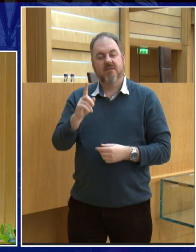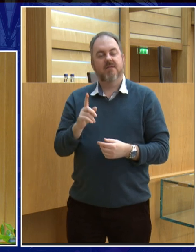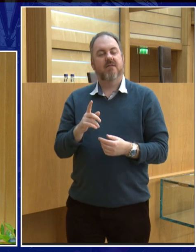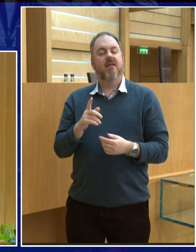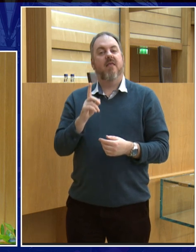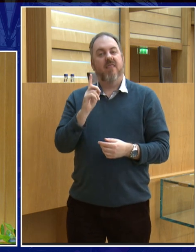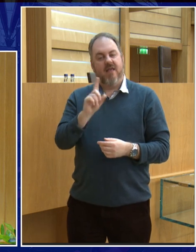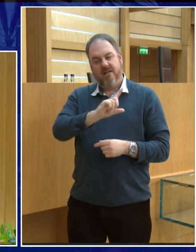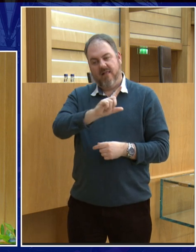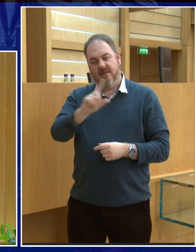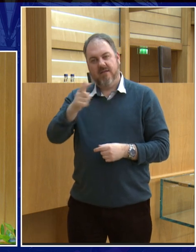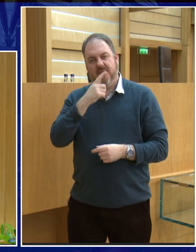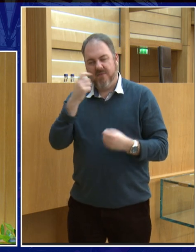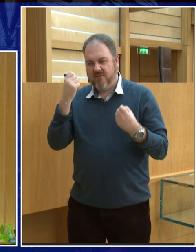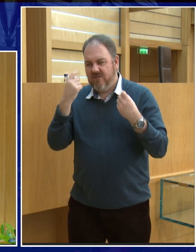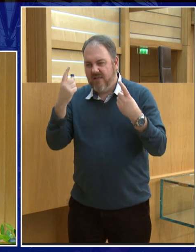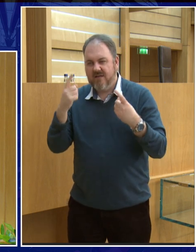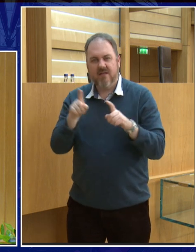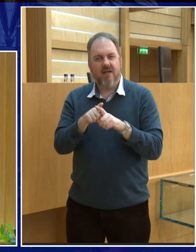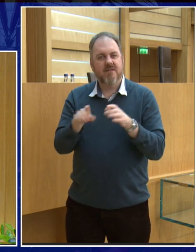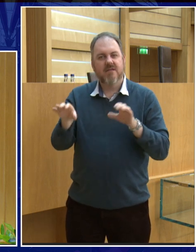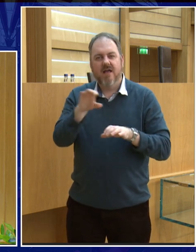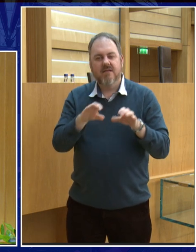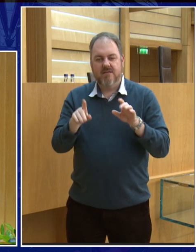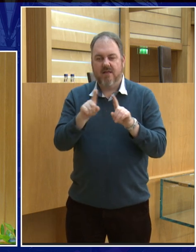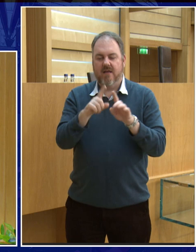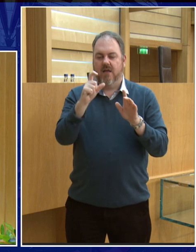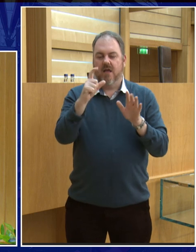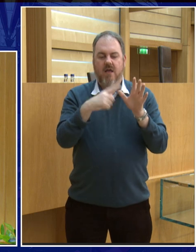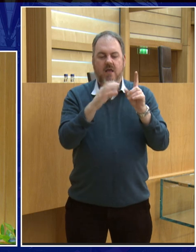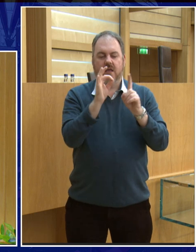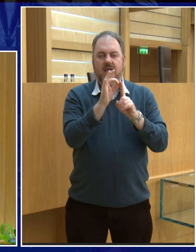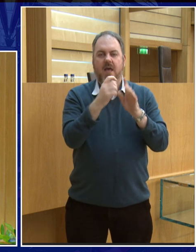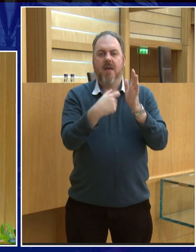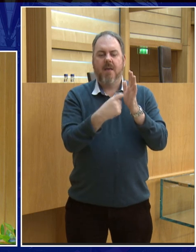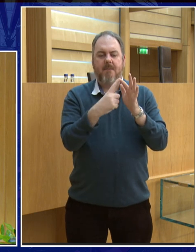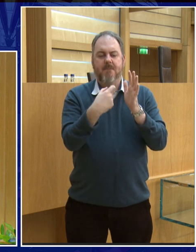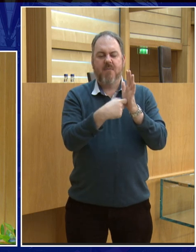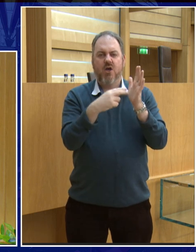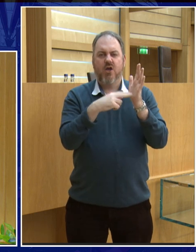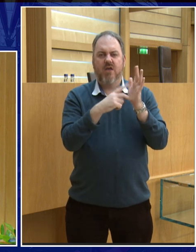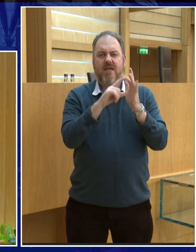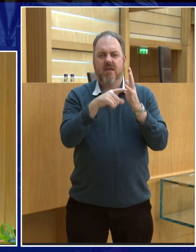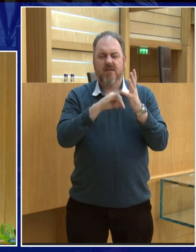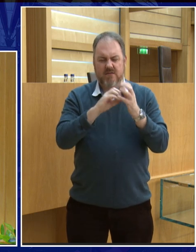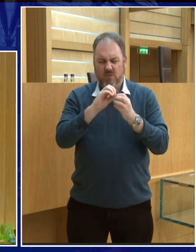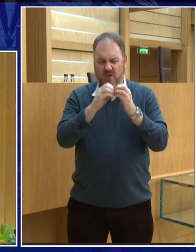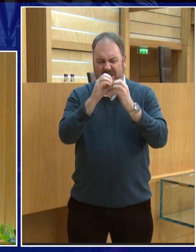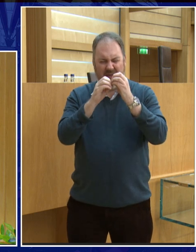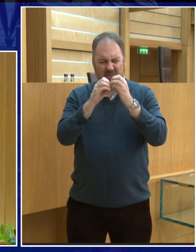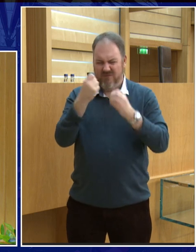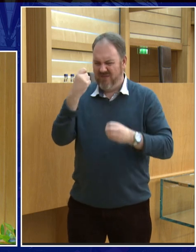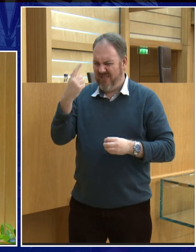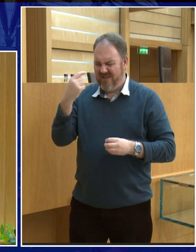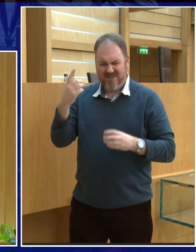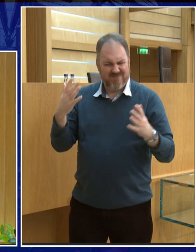centre. And people like sort of Copernicus started coming up with these ideas. And they started doing the calculations. But it doesn't work if it's a